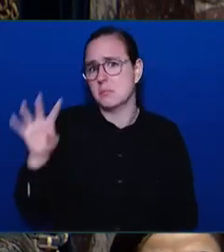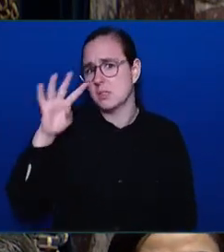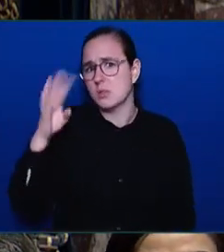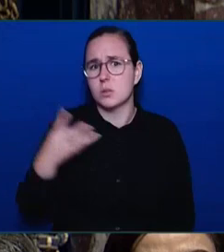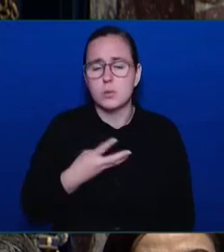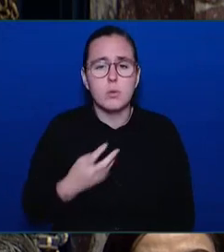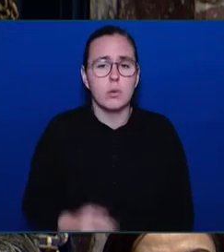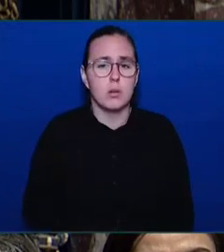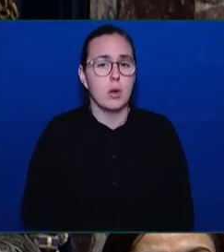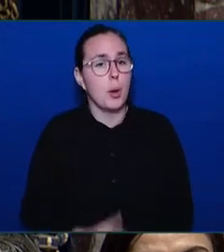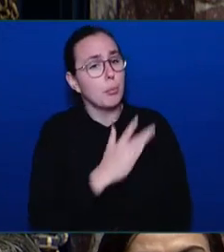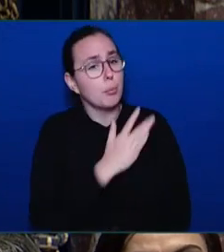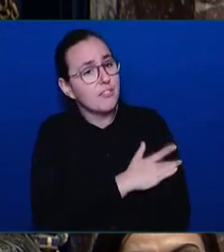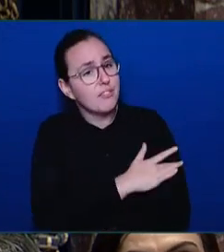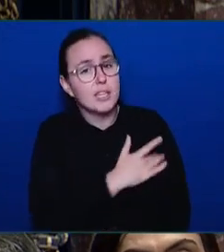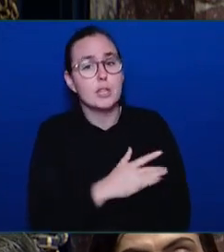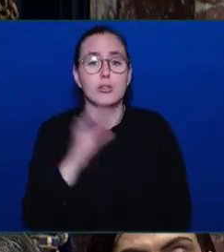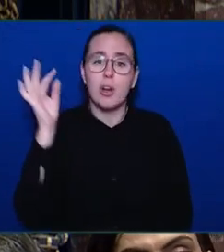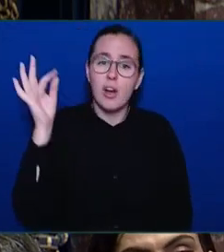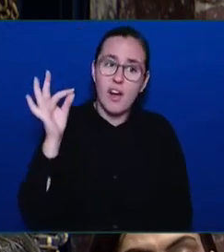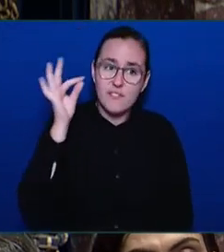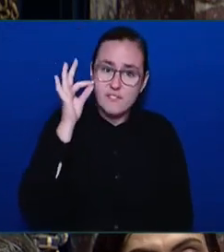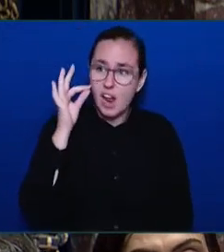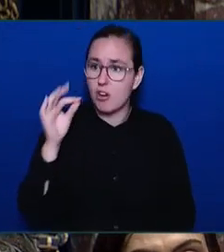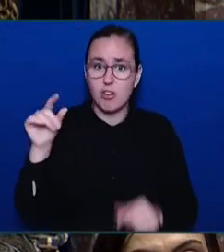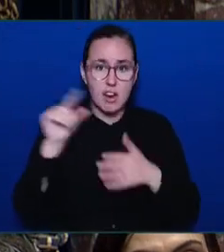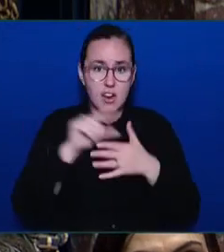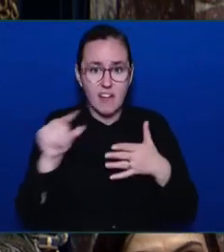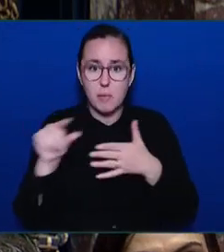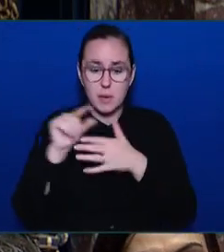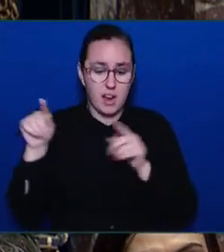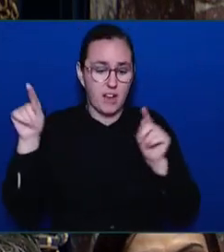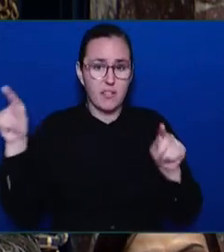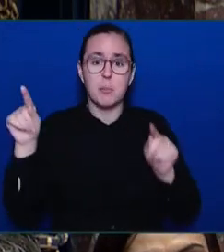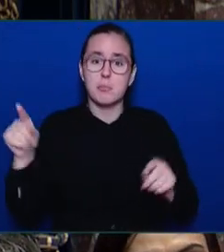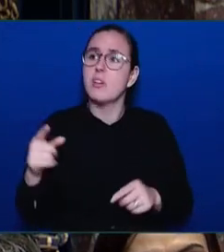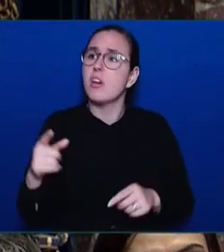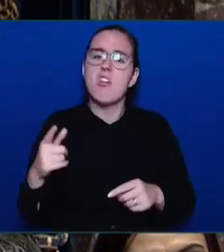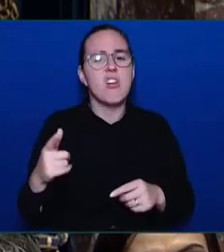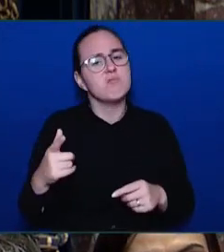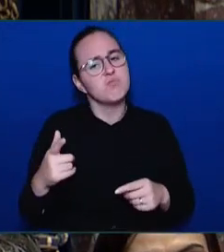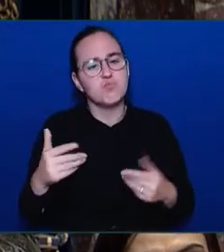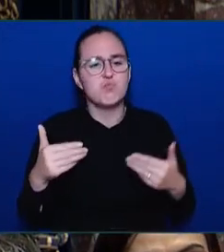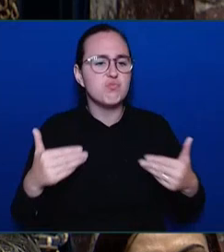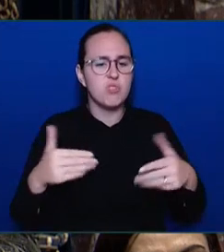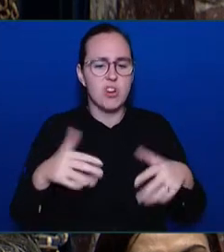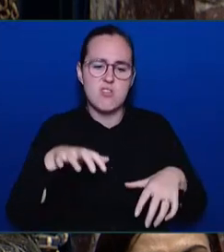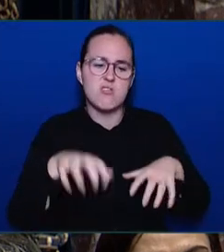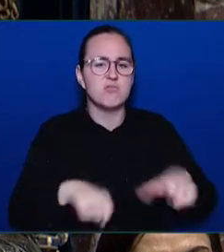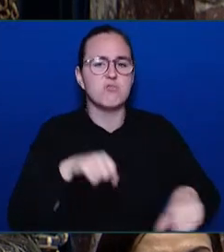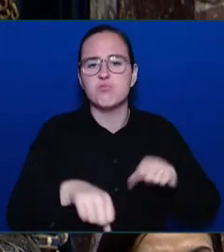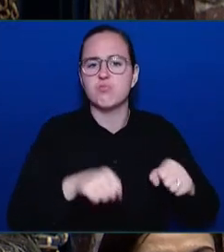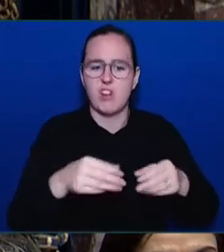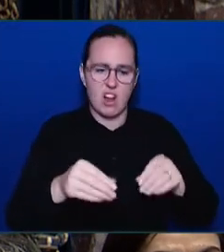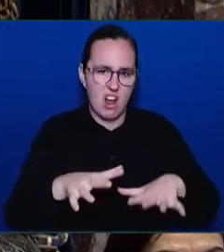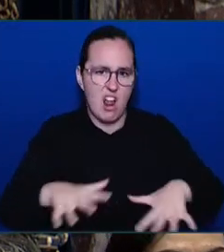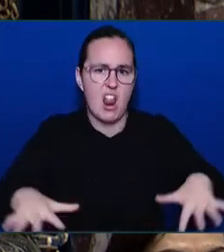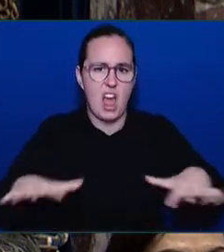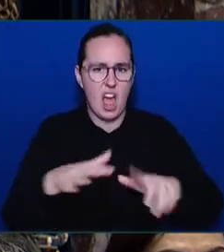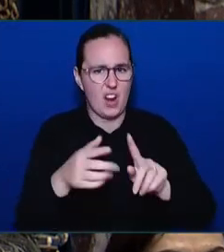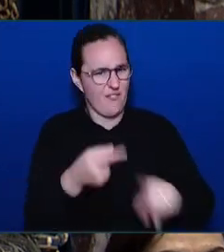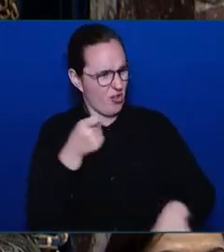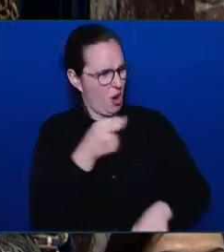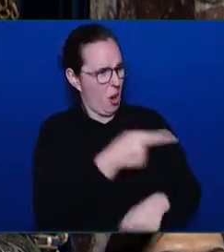governance structures that have existed on this landscape since time immemorial in elevating people who will, frankly, Mr. Speaker, sign their agreements.